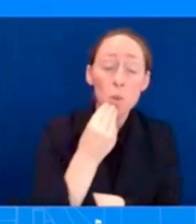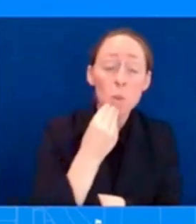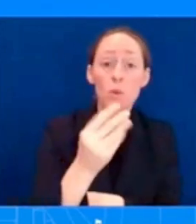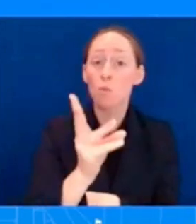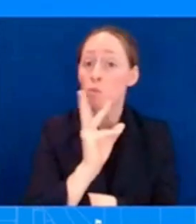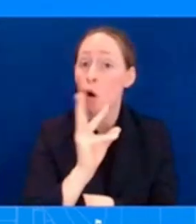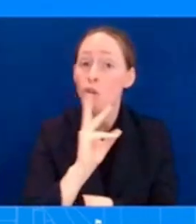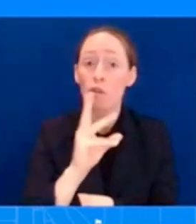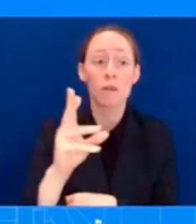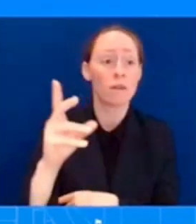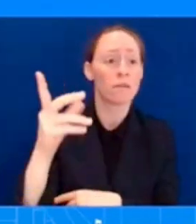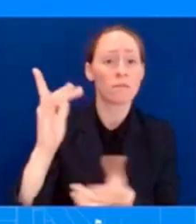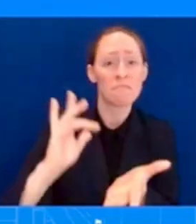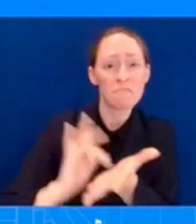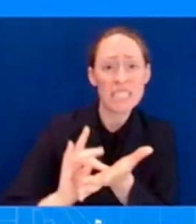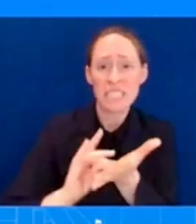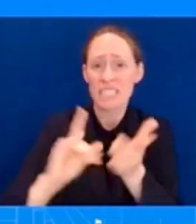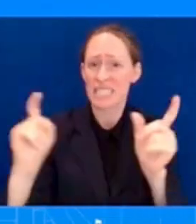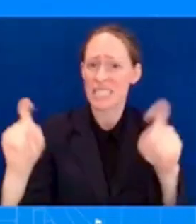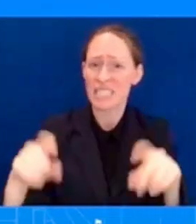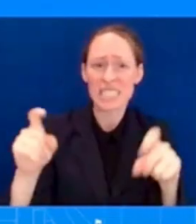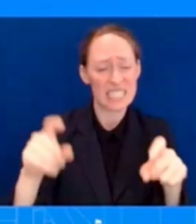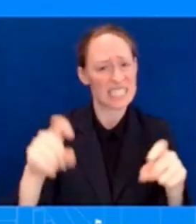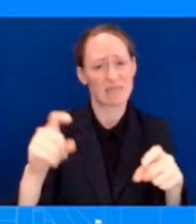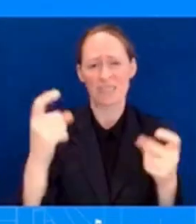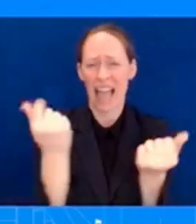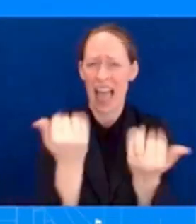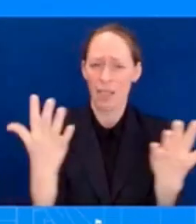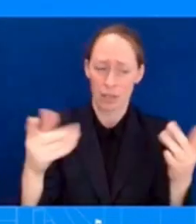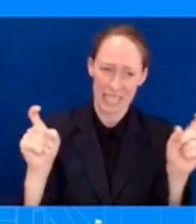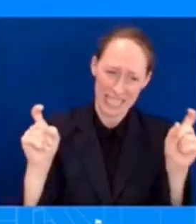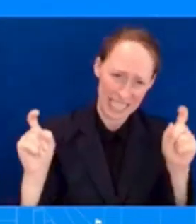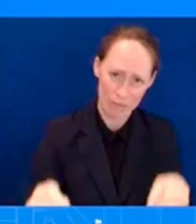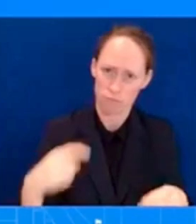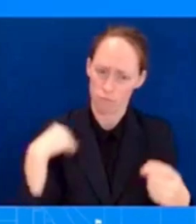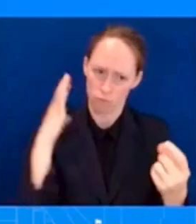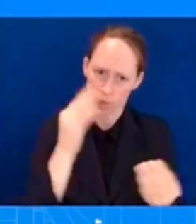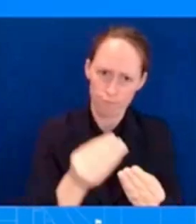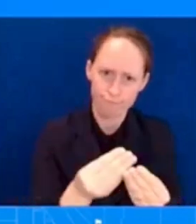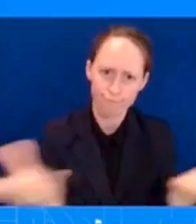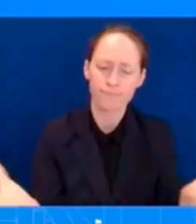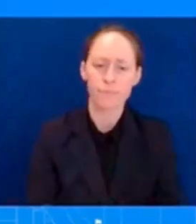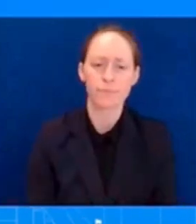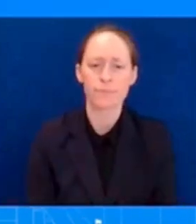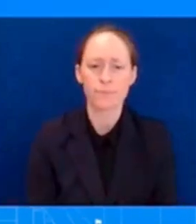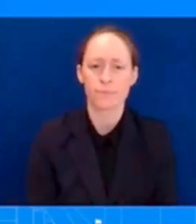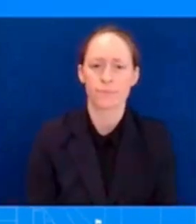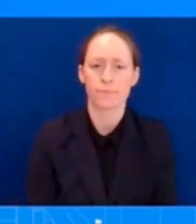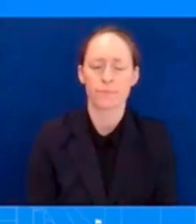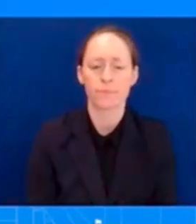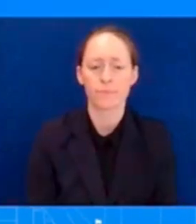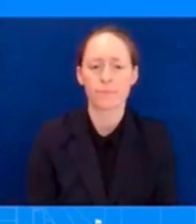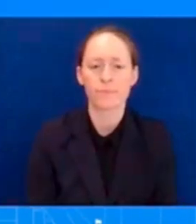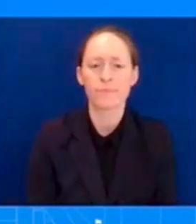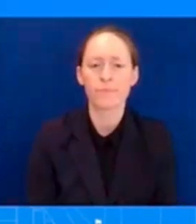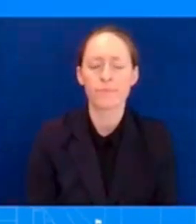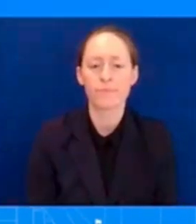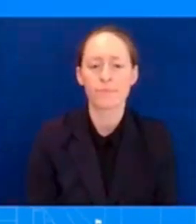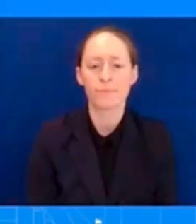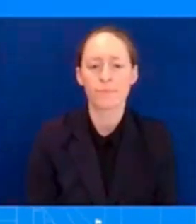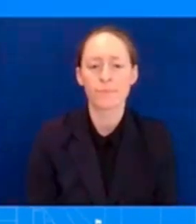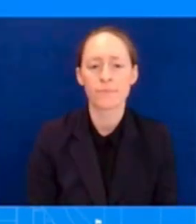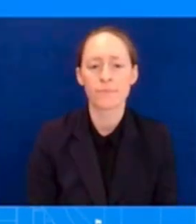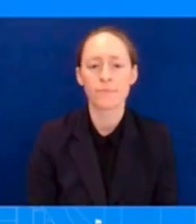this is in addition to what they will also be able to be eligible for and cash assistance for the loss of their